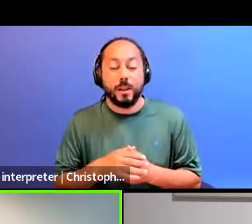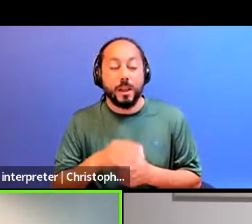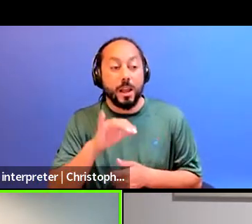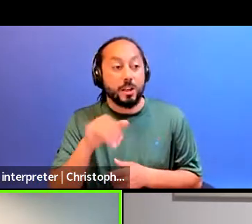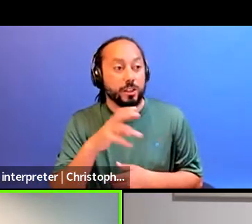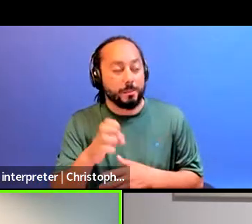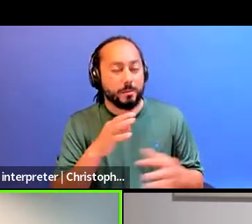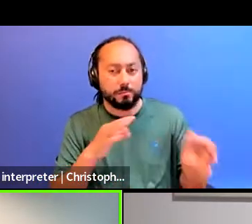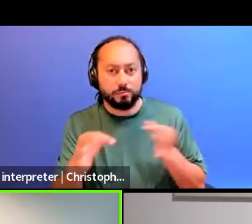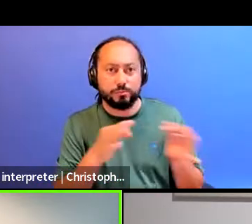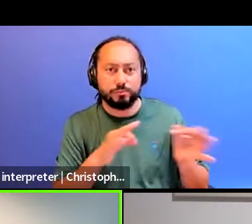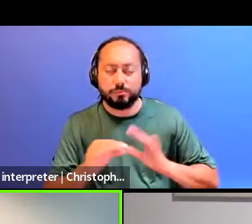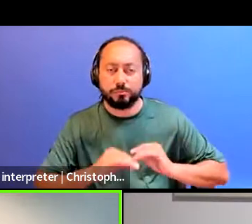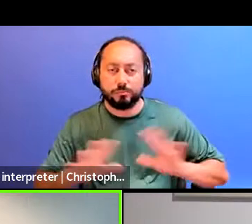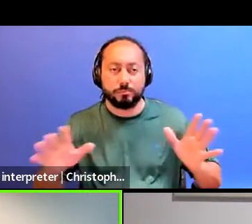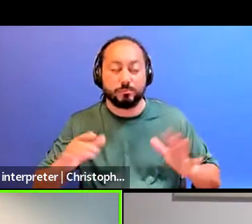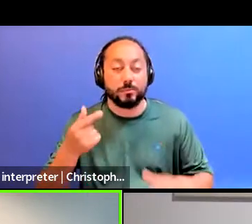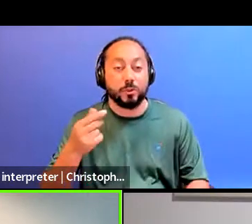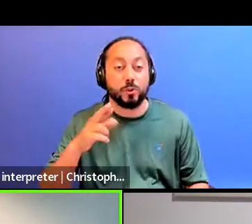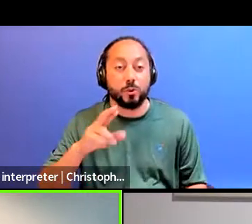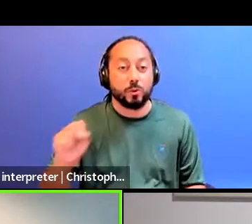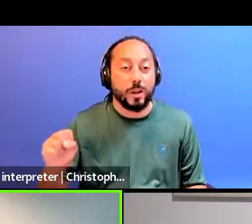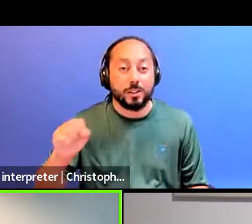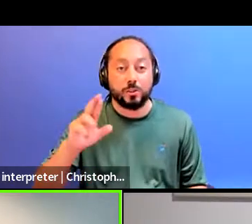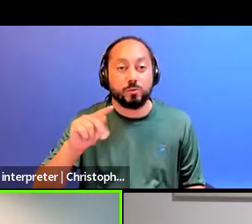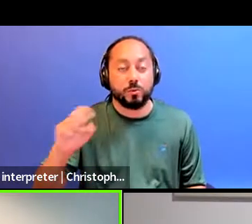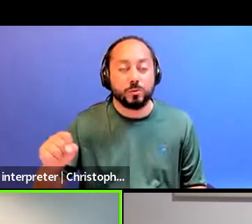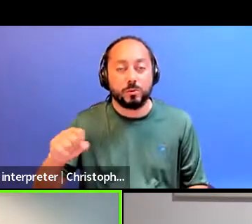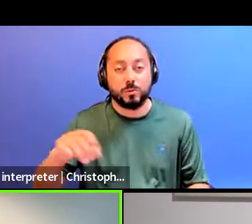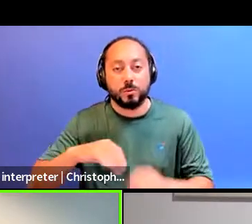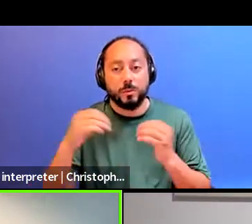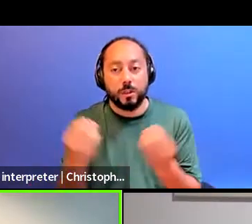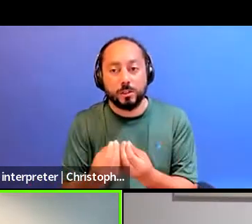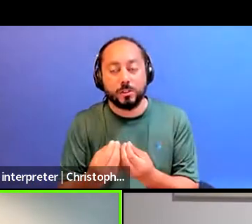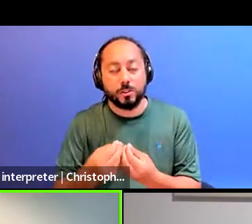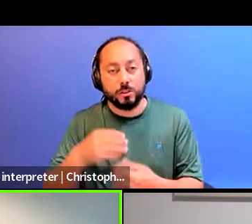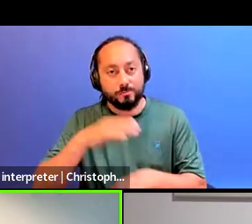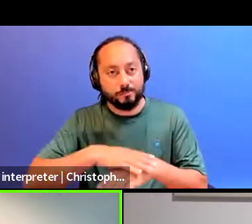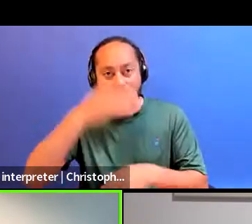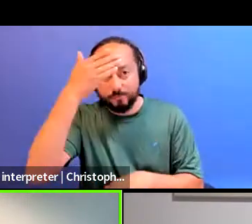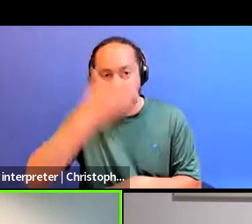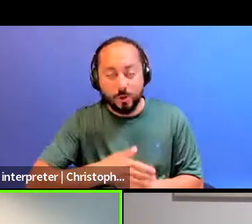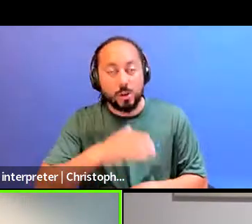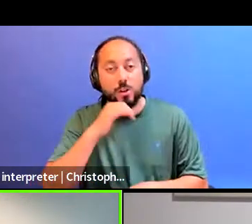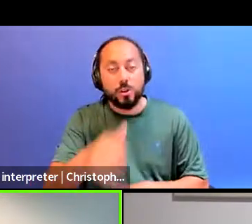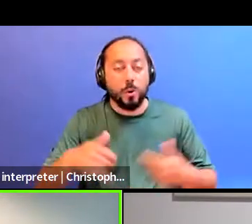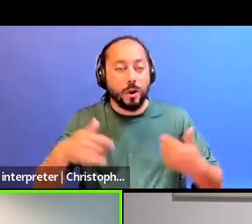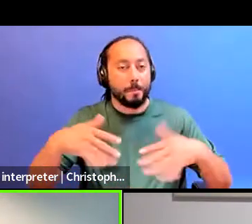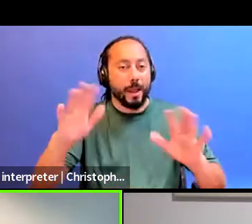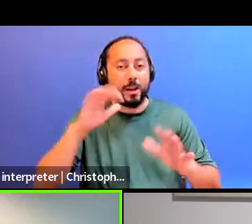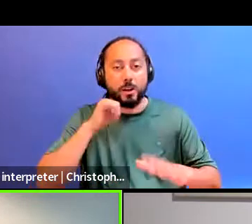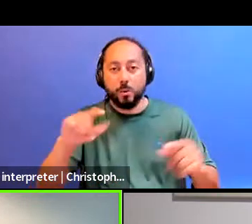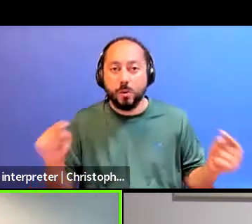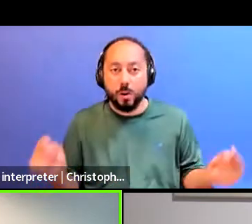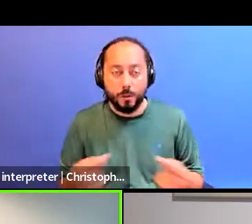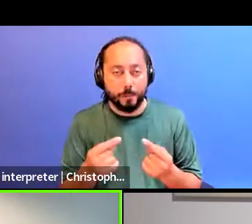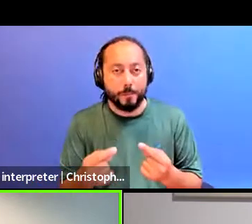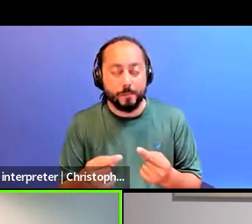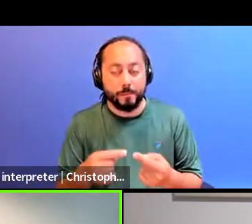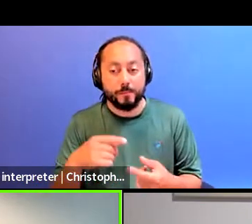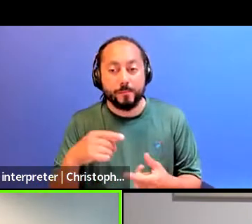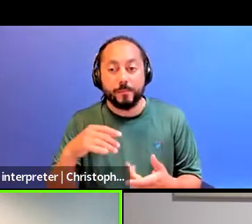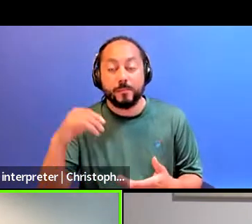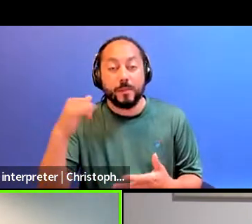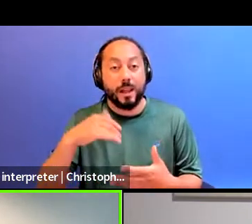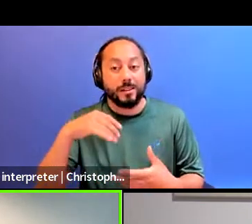illustrating this as well, the grassroots organizations that are on the very forefront of don't abandon, don't harm. They're all across our city. If you're tuning in from,